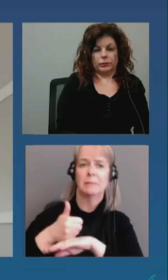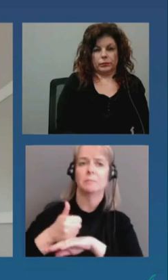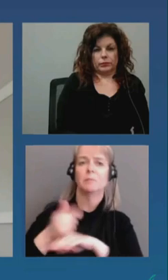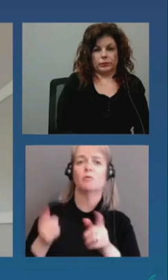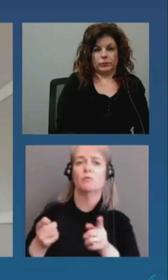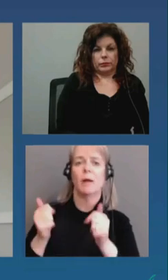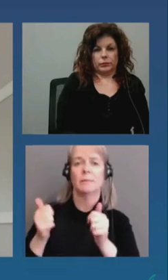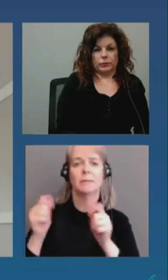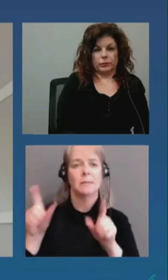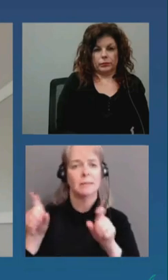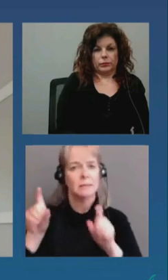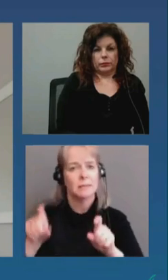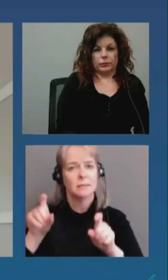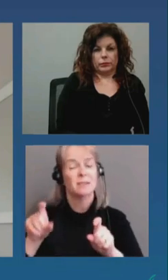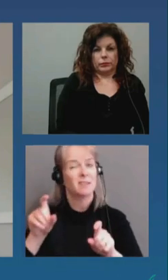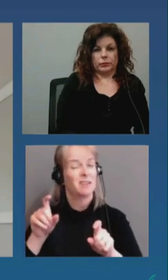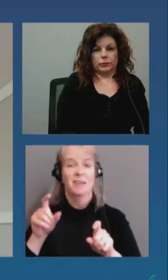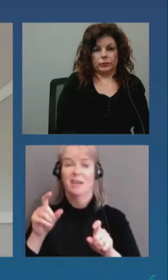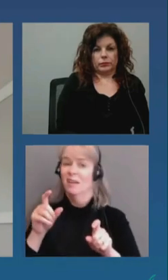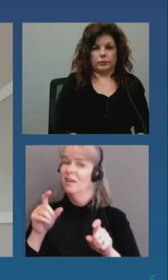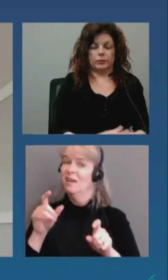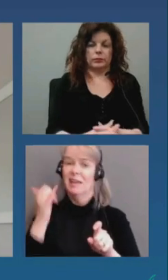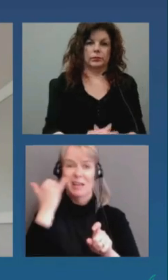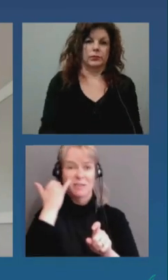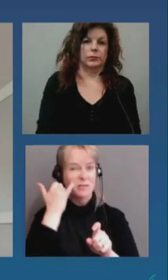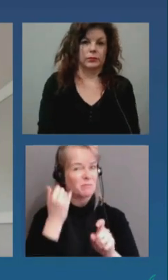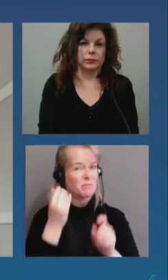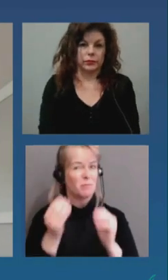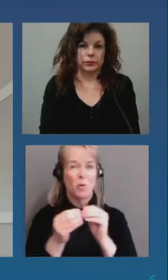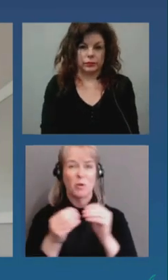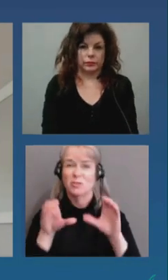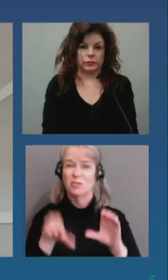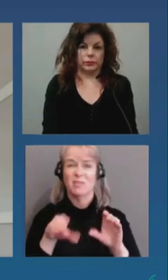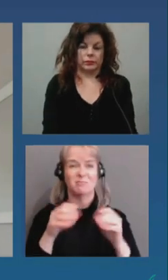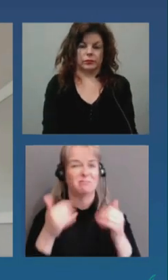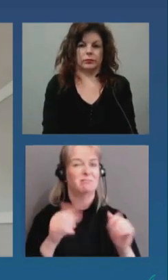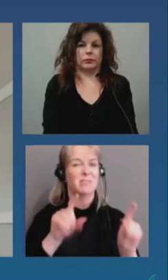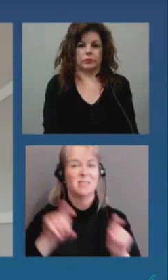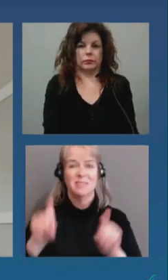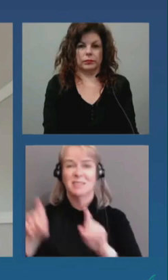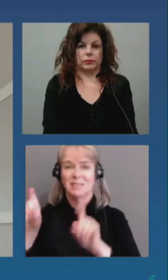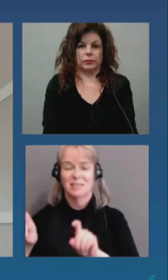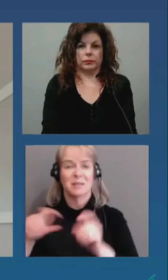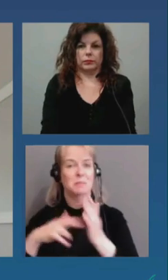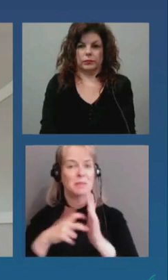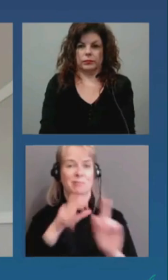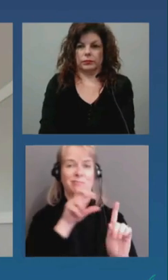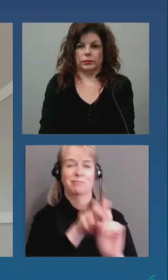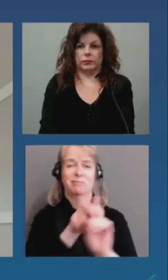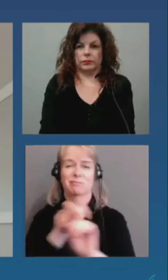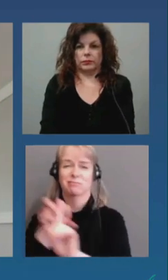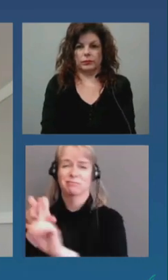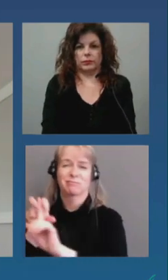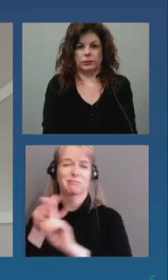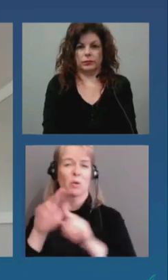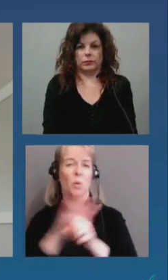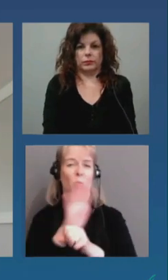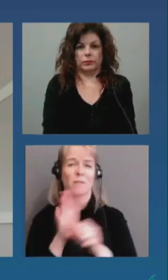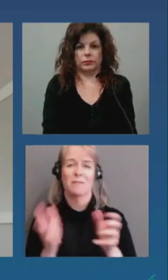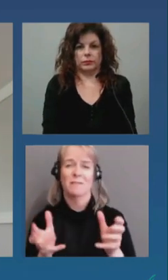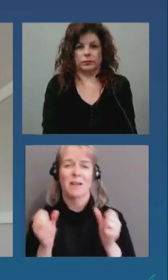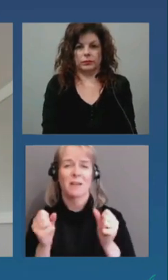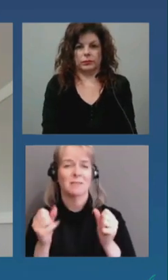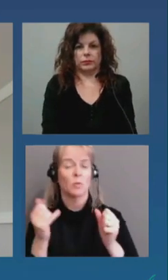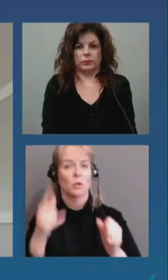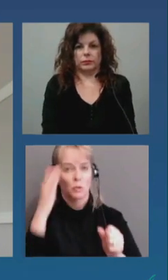have, the more COVID we'll find. It will tell us about where COVID is or isn't. It's not a